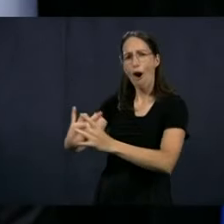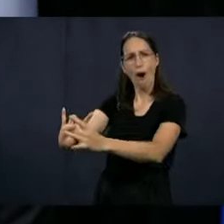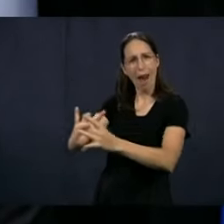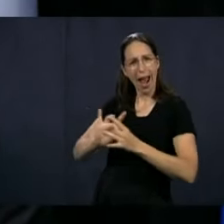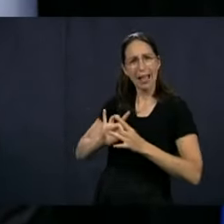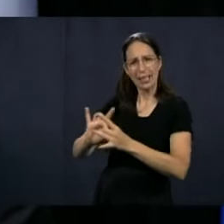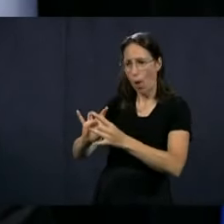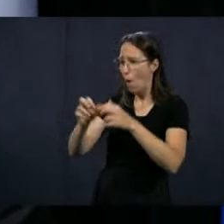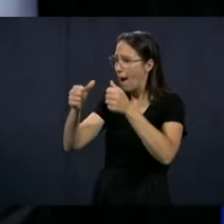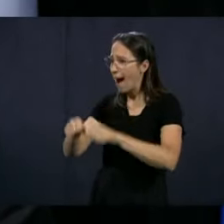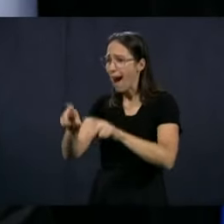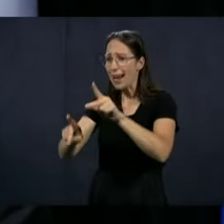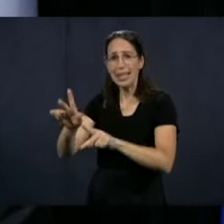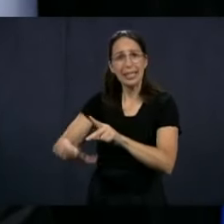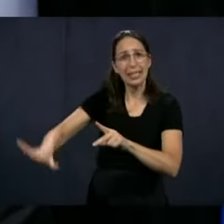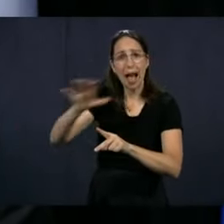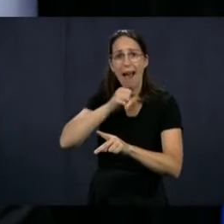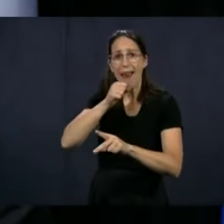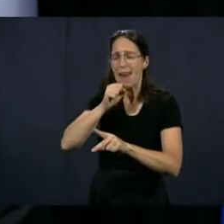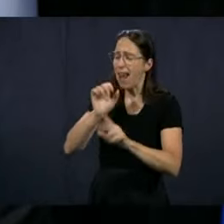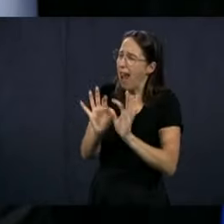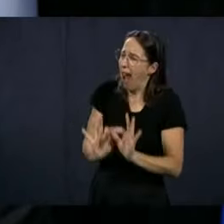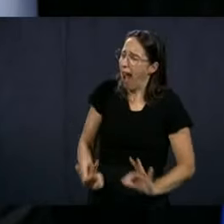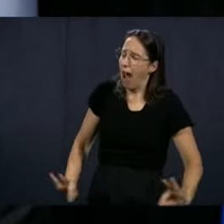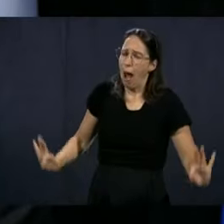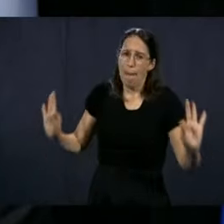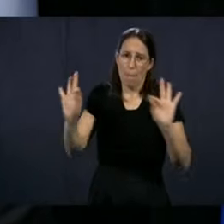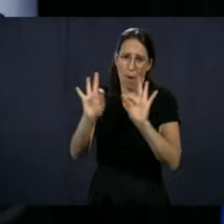important relationship with the residents.